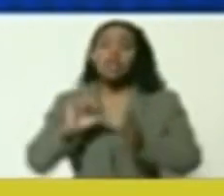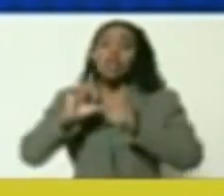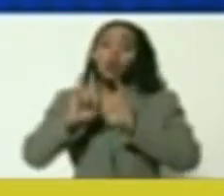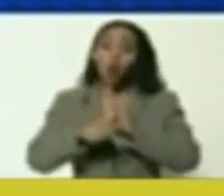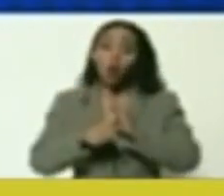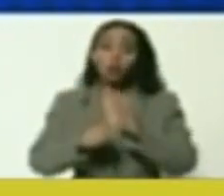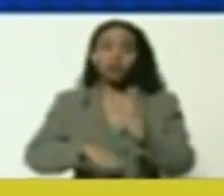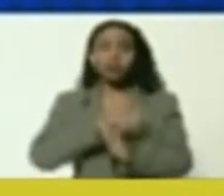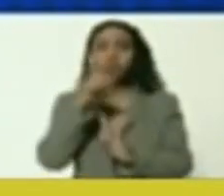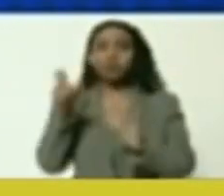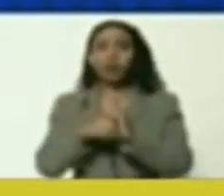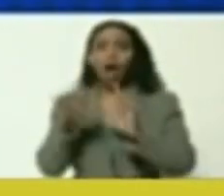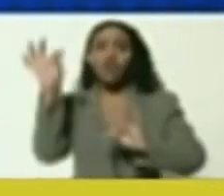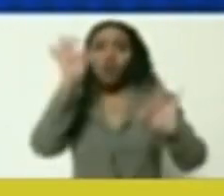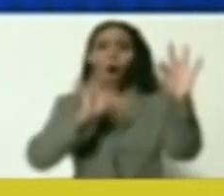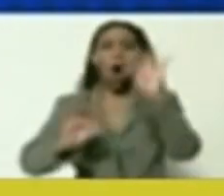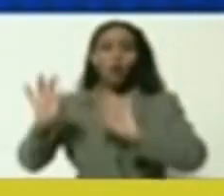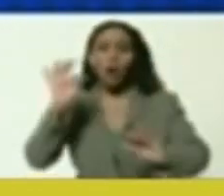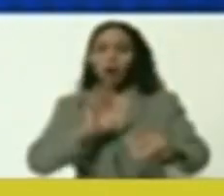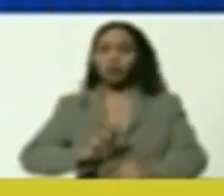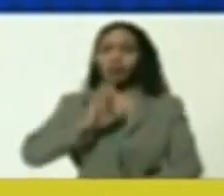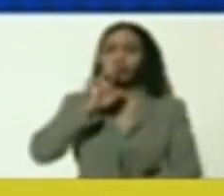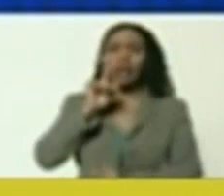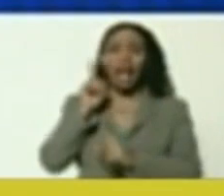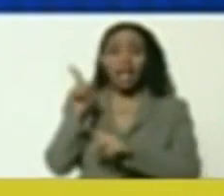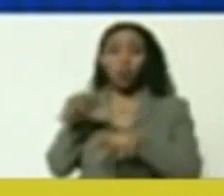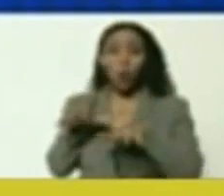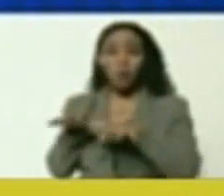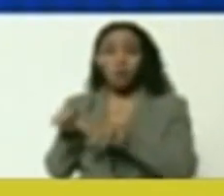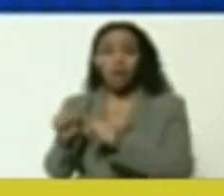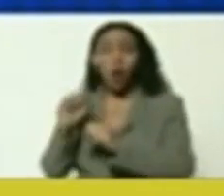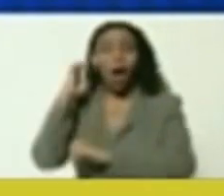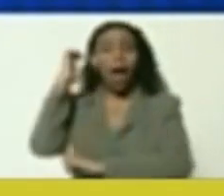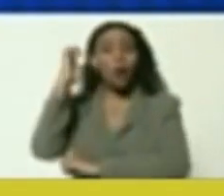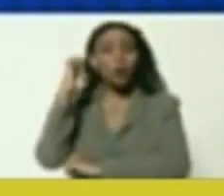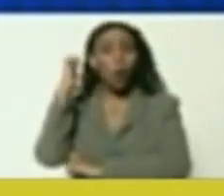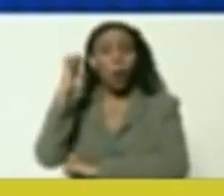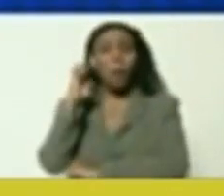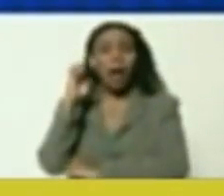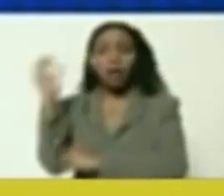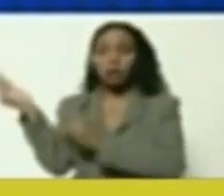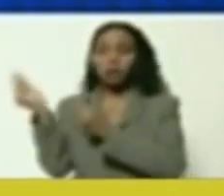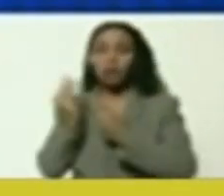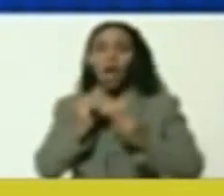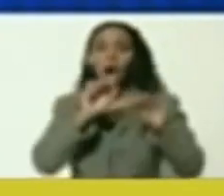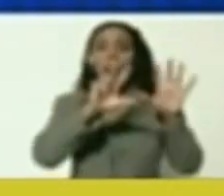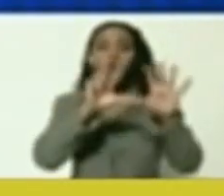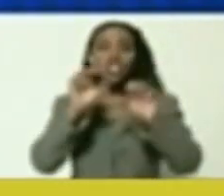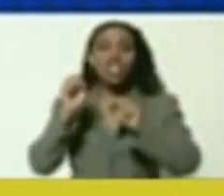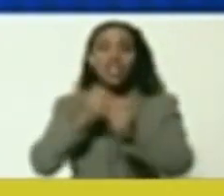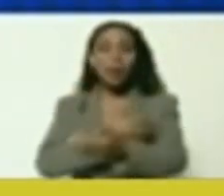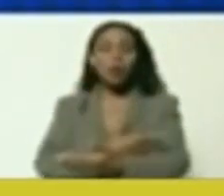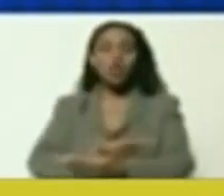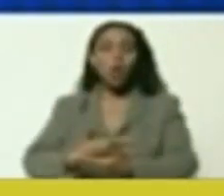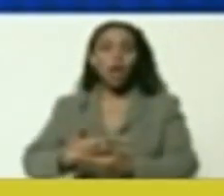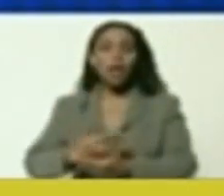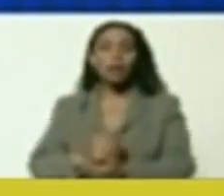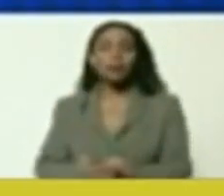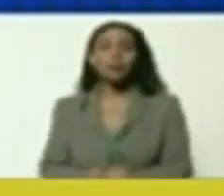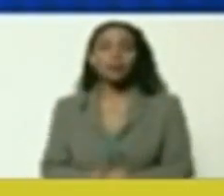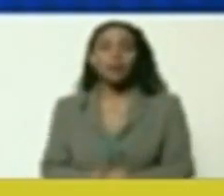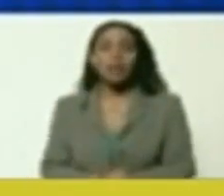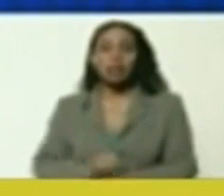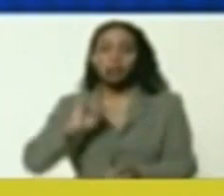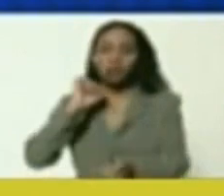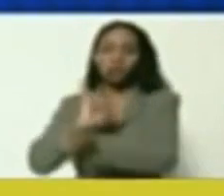And then, to complete this formula, the European empires brought more than